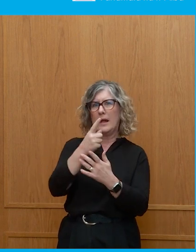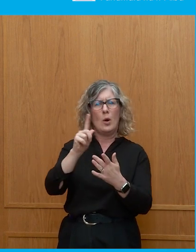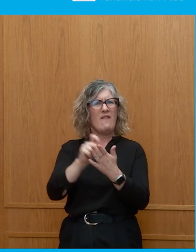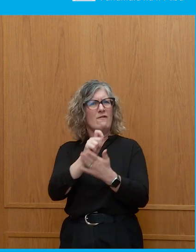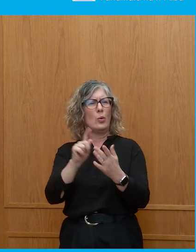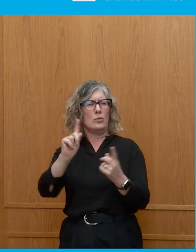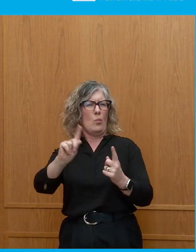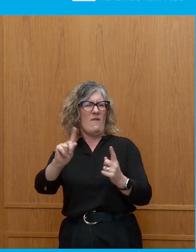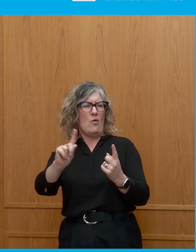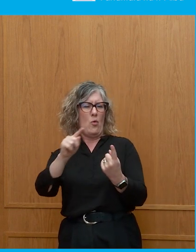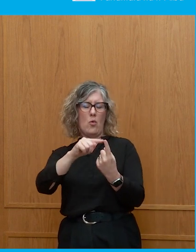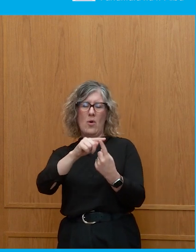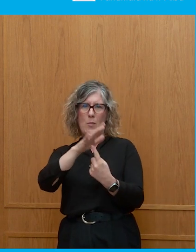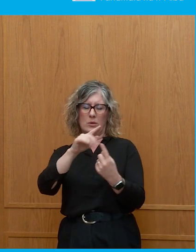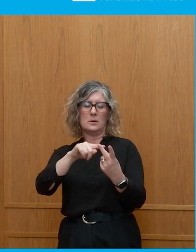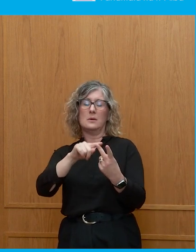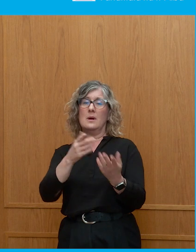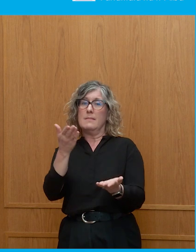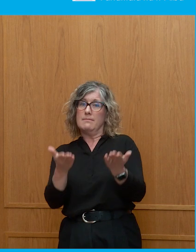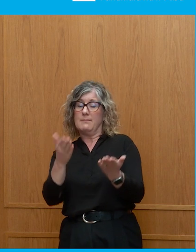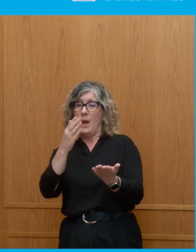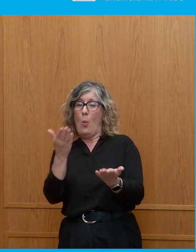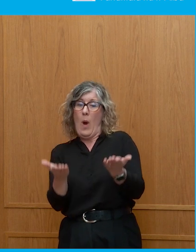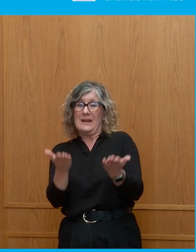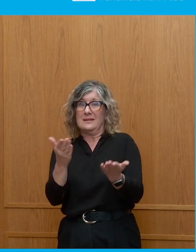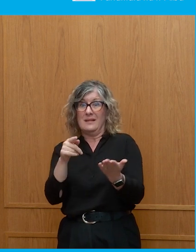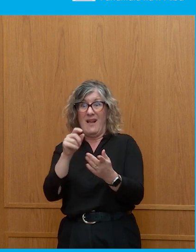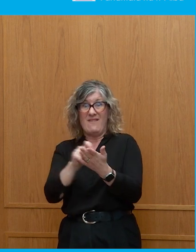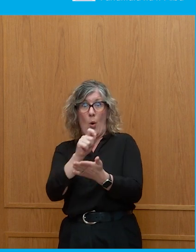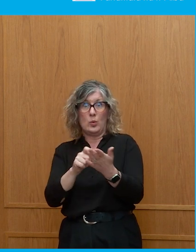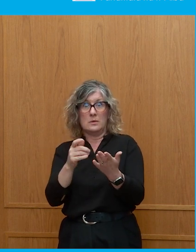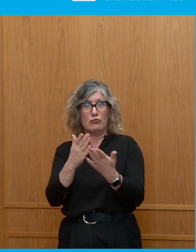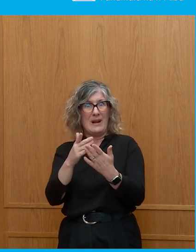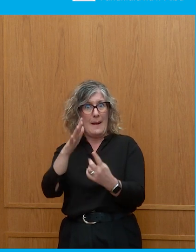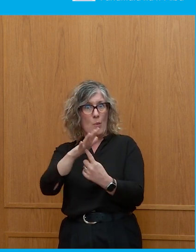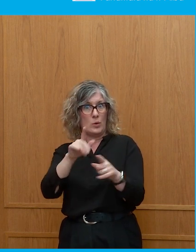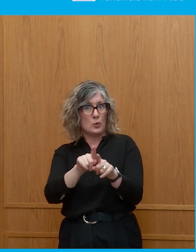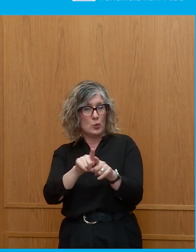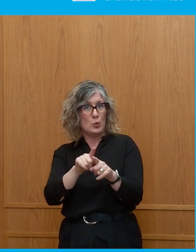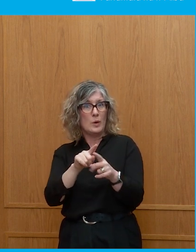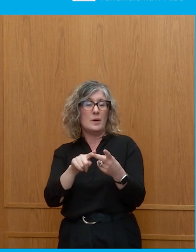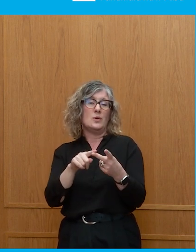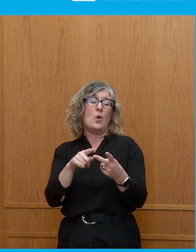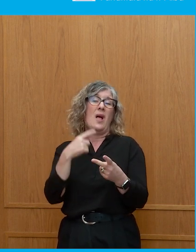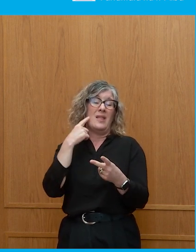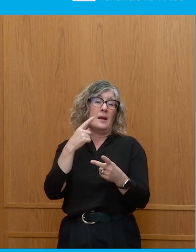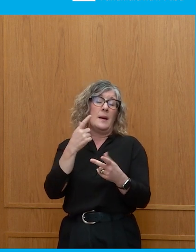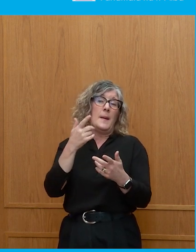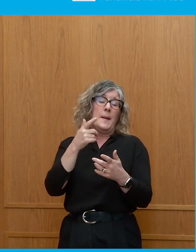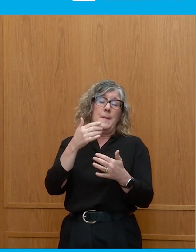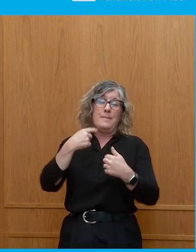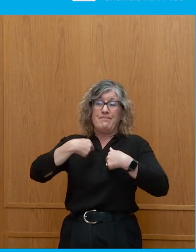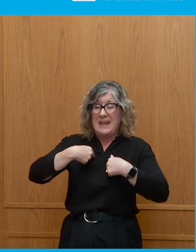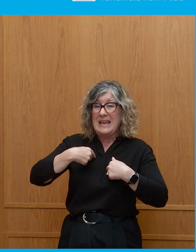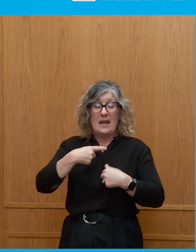the vote, I think, really counts. I think the reason that people like me, probably Nicola, other kind of pollsters